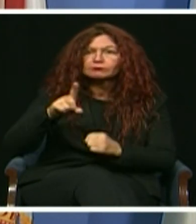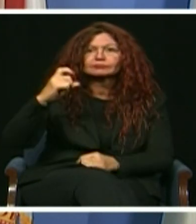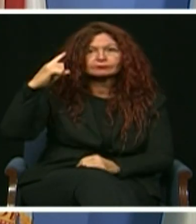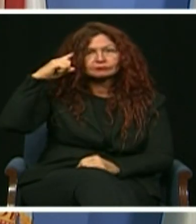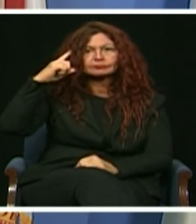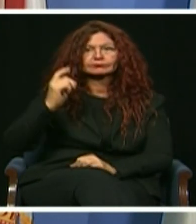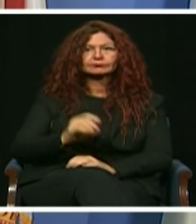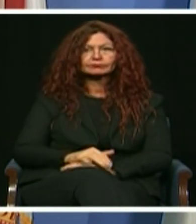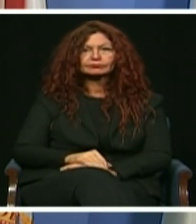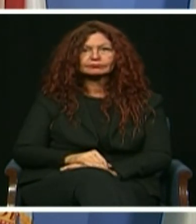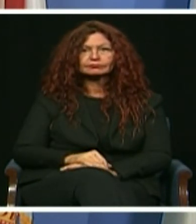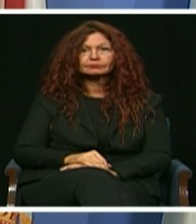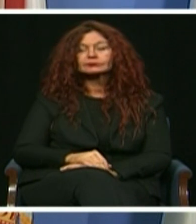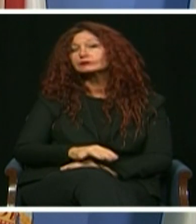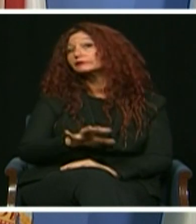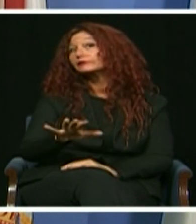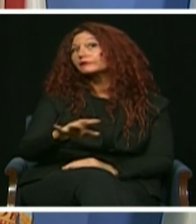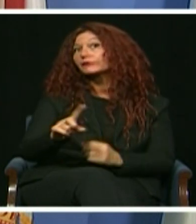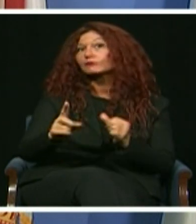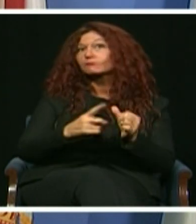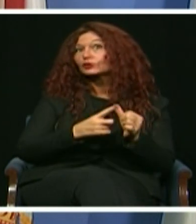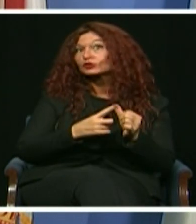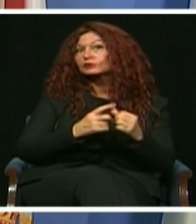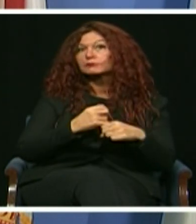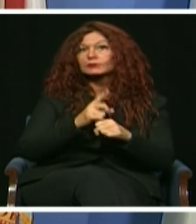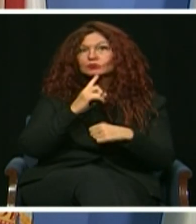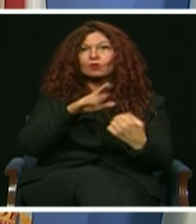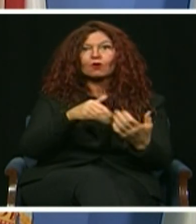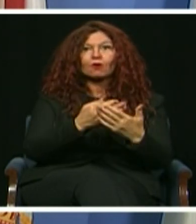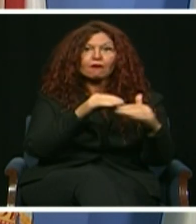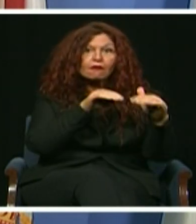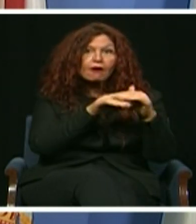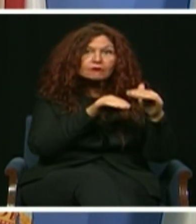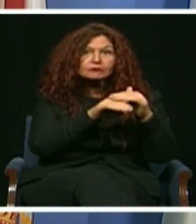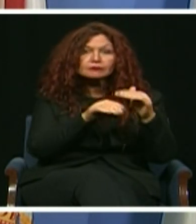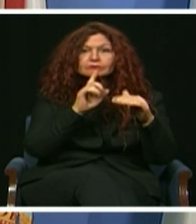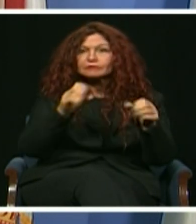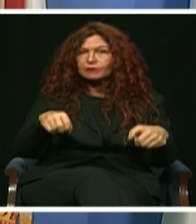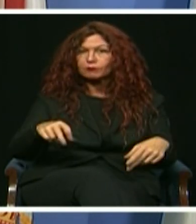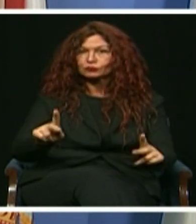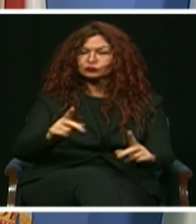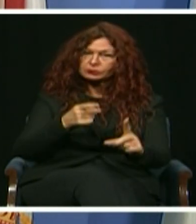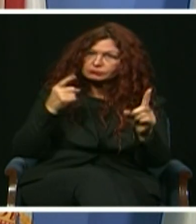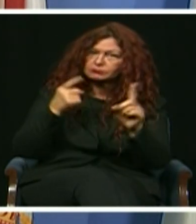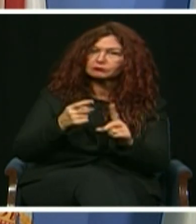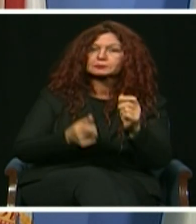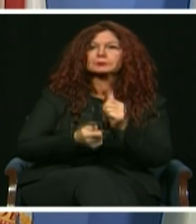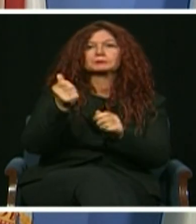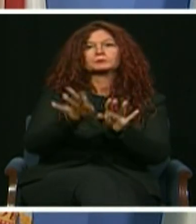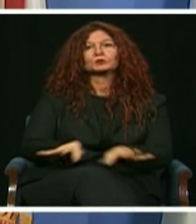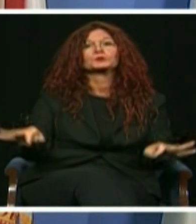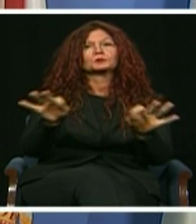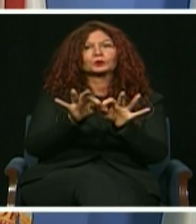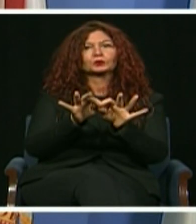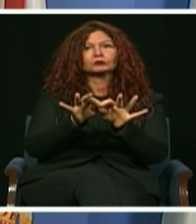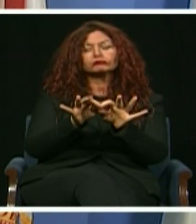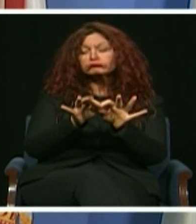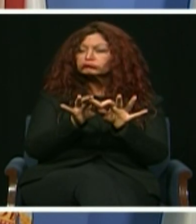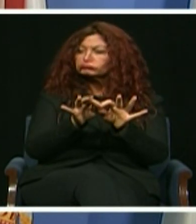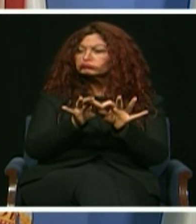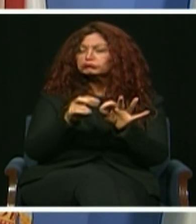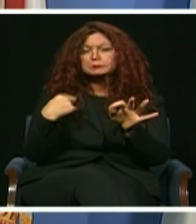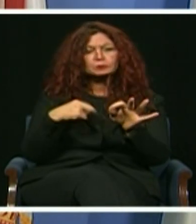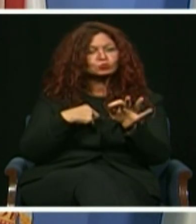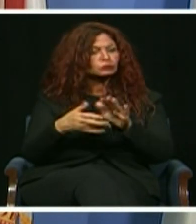It all starts with putting access and opportunity at the core of the work we do as a government. Leveling the playing field